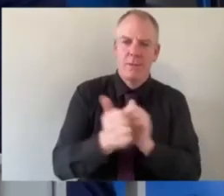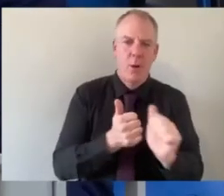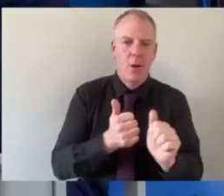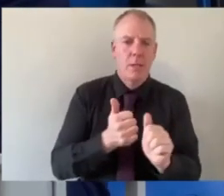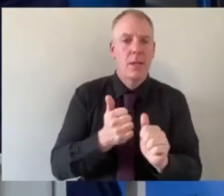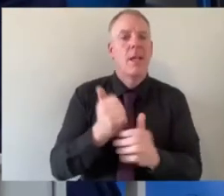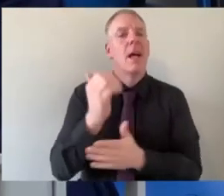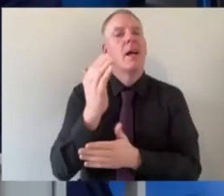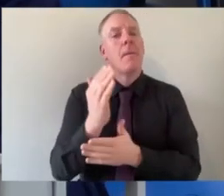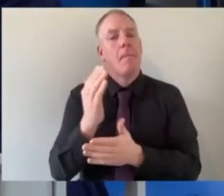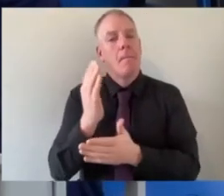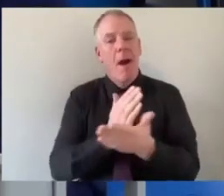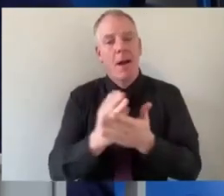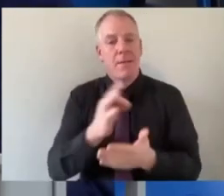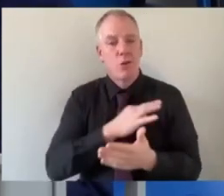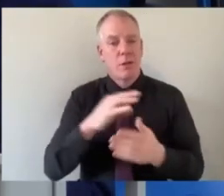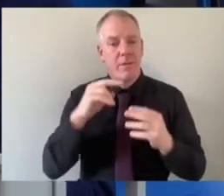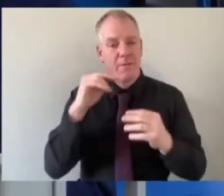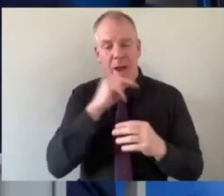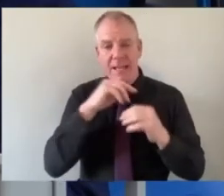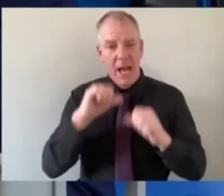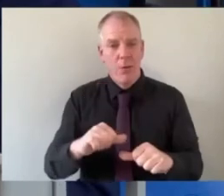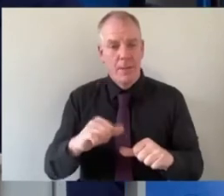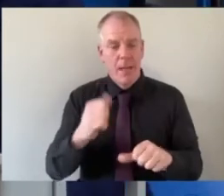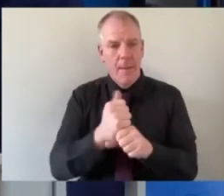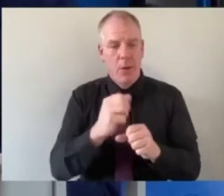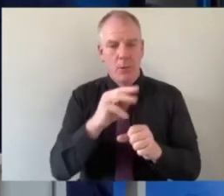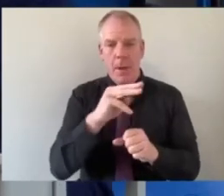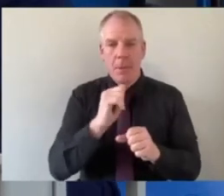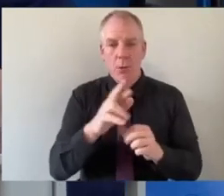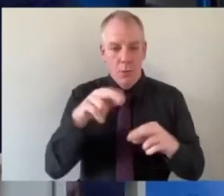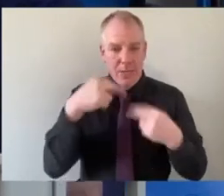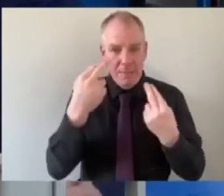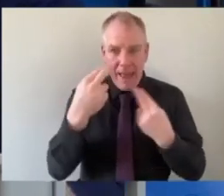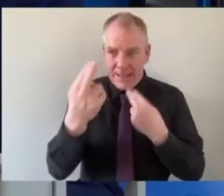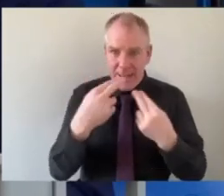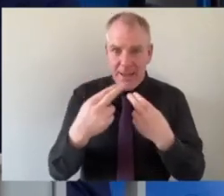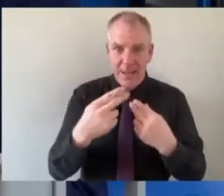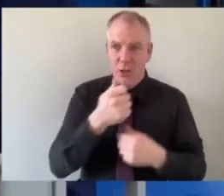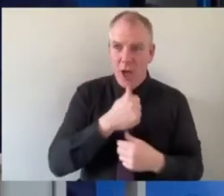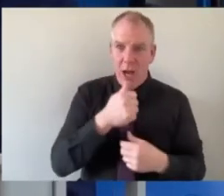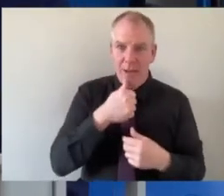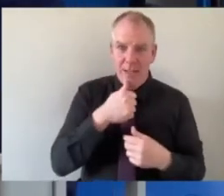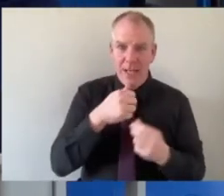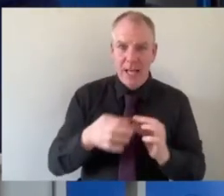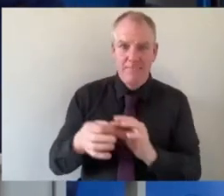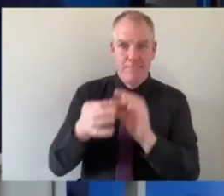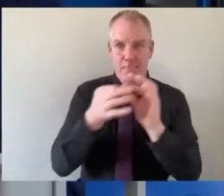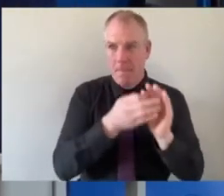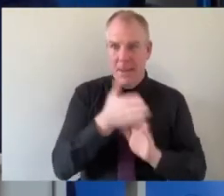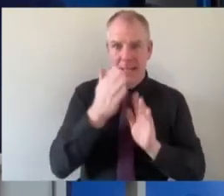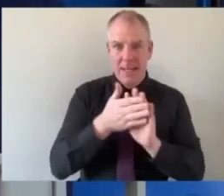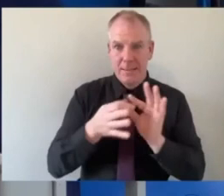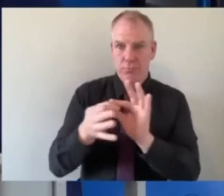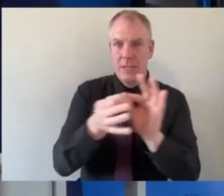agreement was the mutual respect the tolerance and reconciliation and sport has a huge role in that and so congratulations to everyone